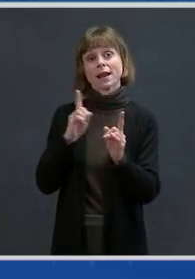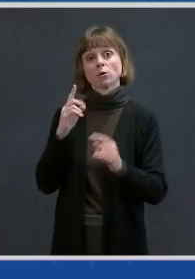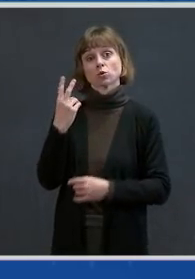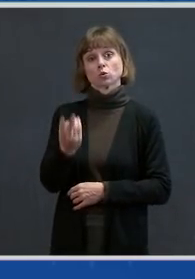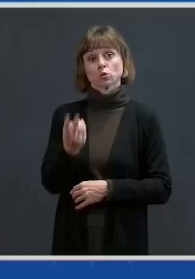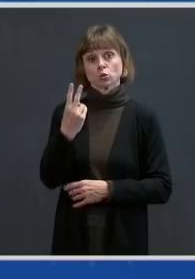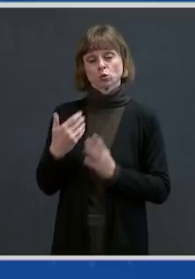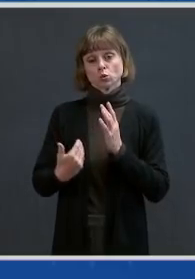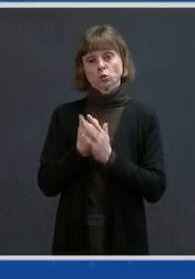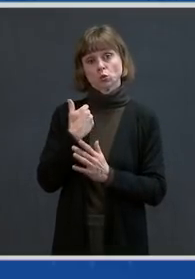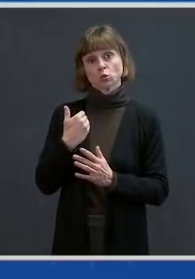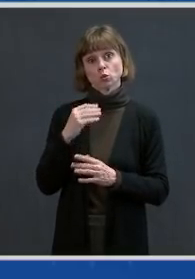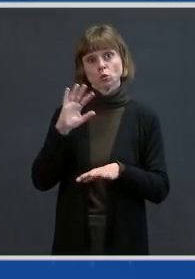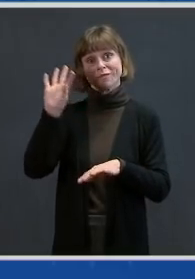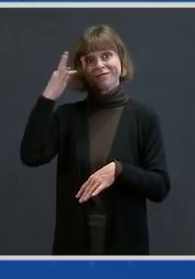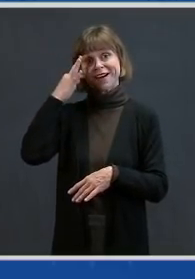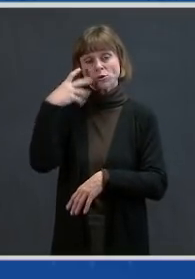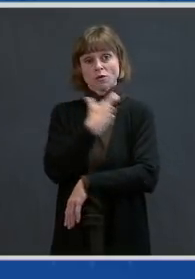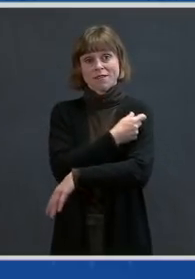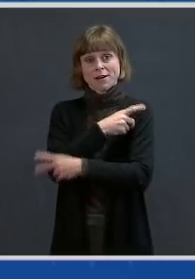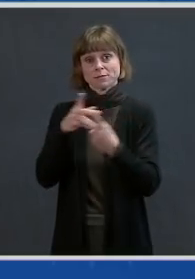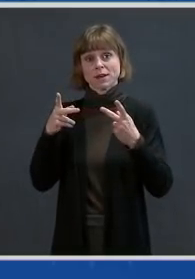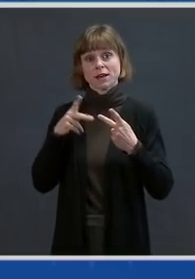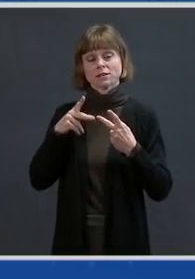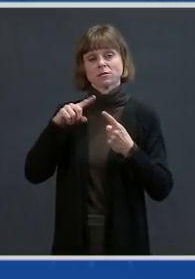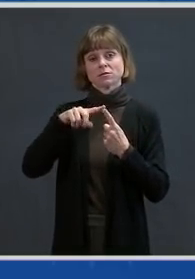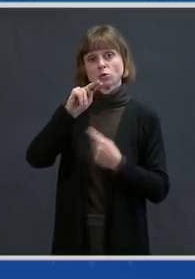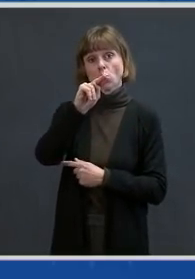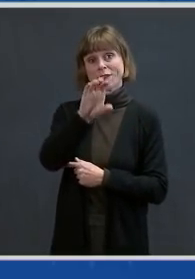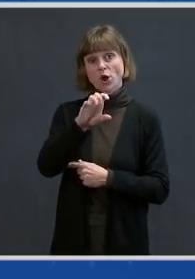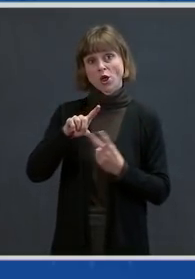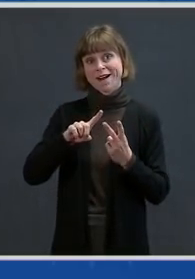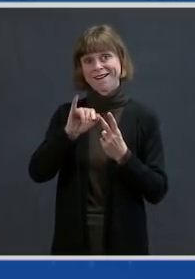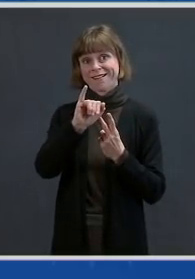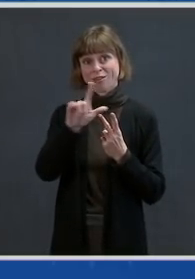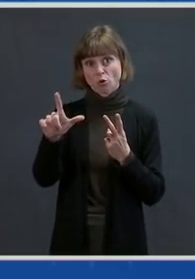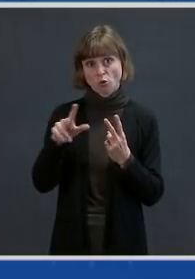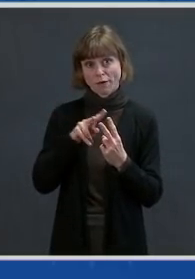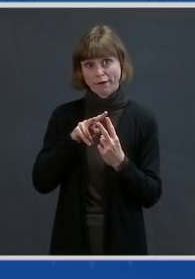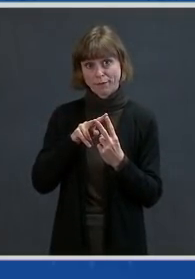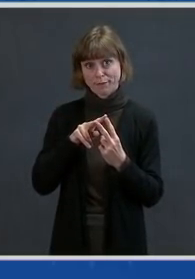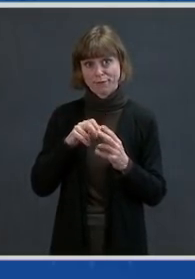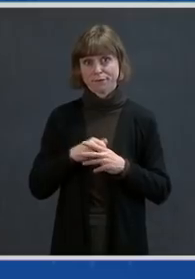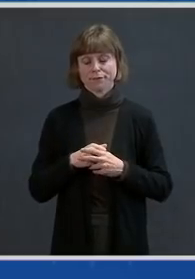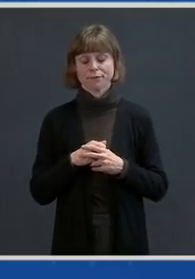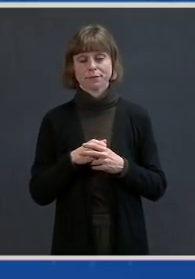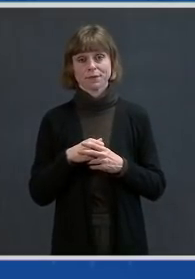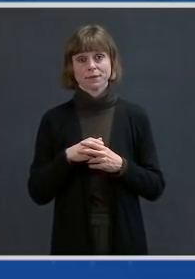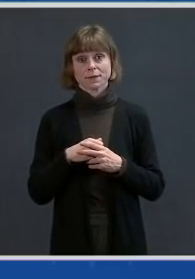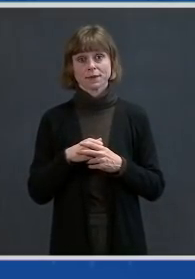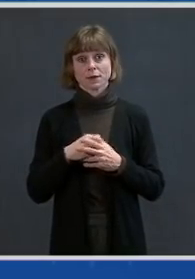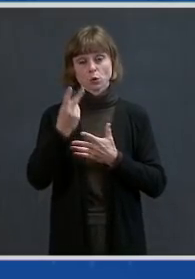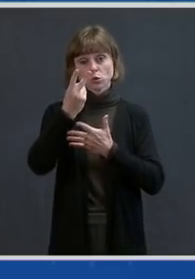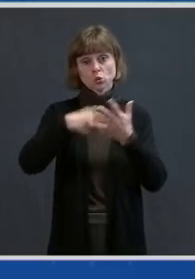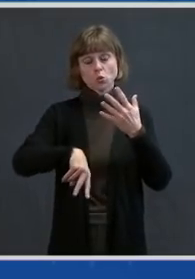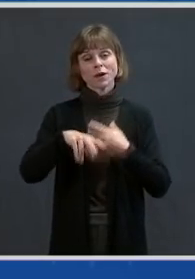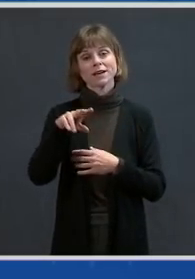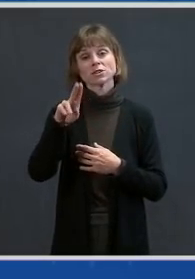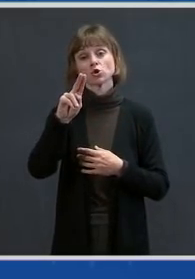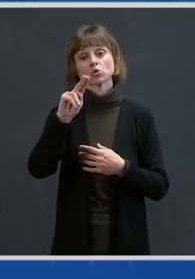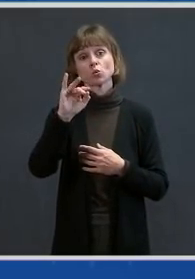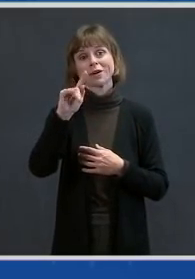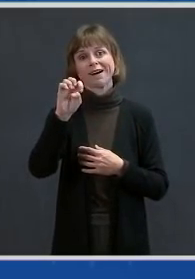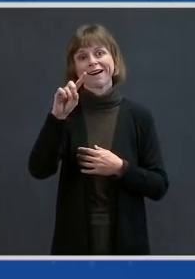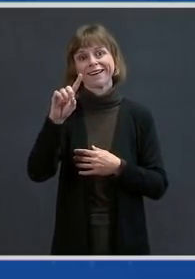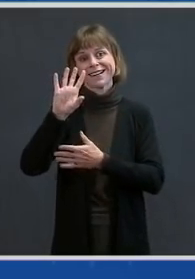one in North Carolina and the other in Illinois. Starting in two weeks, the United Center in Chicago will be used to